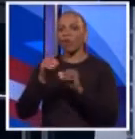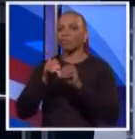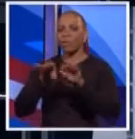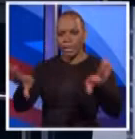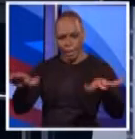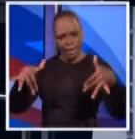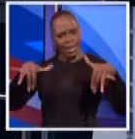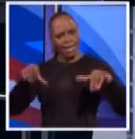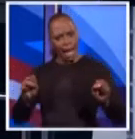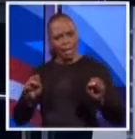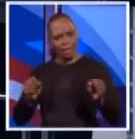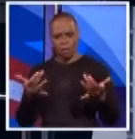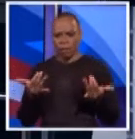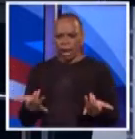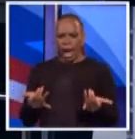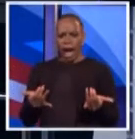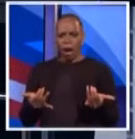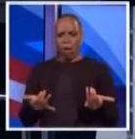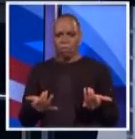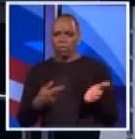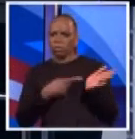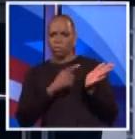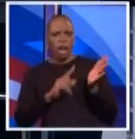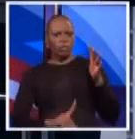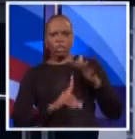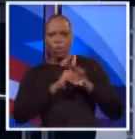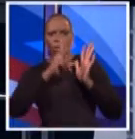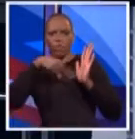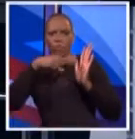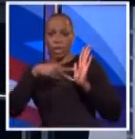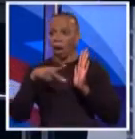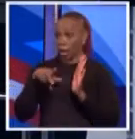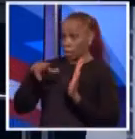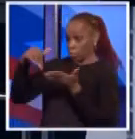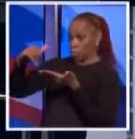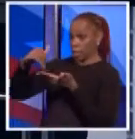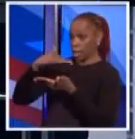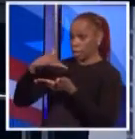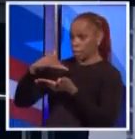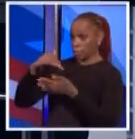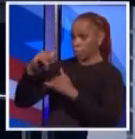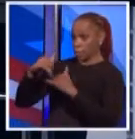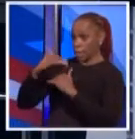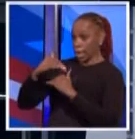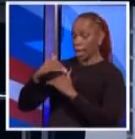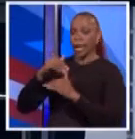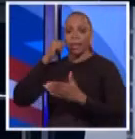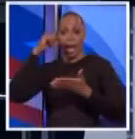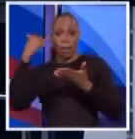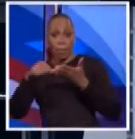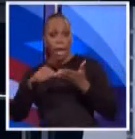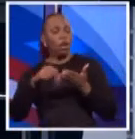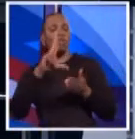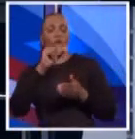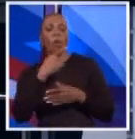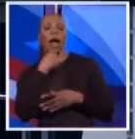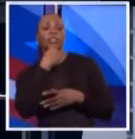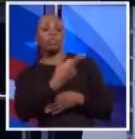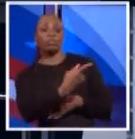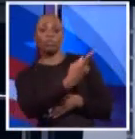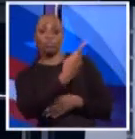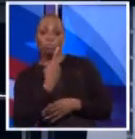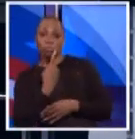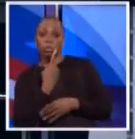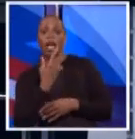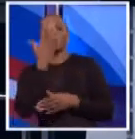released. Come look at them. You haven't shown up. You said you wouldn't send them to me. You want them in the mail, Scott? No. I said, come look at them, because every